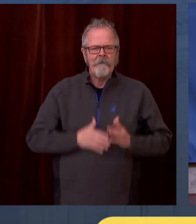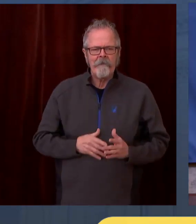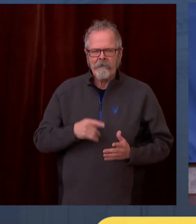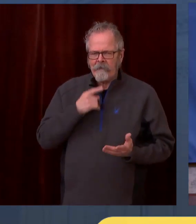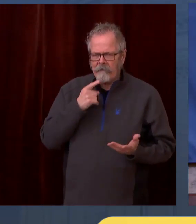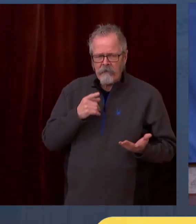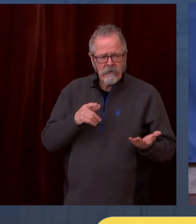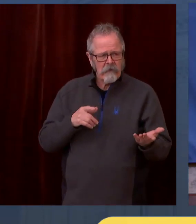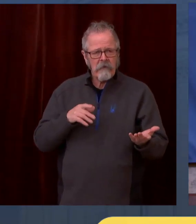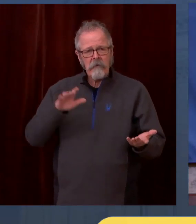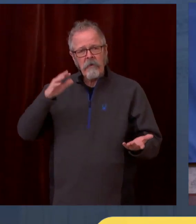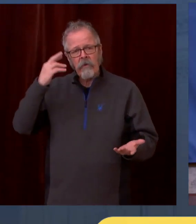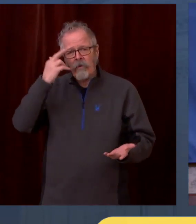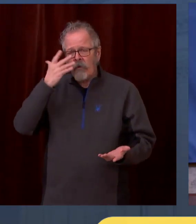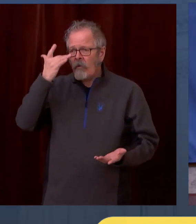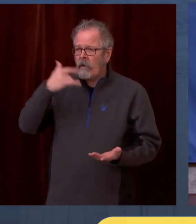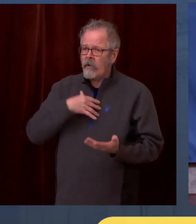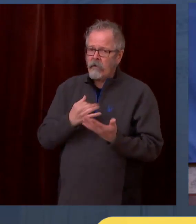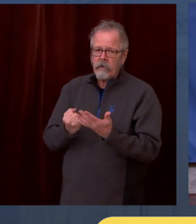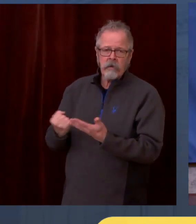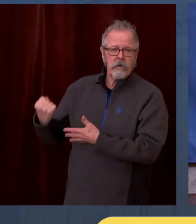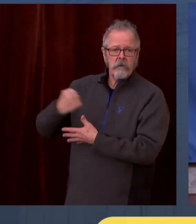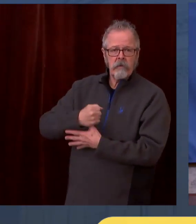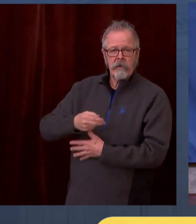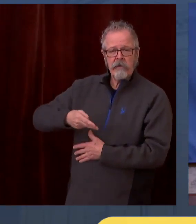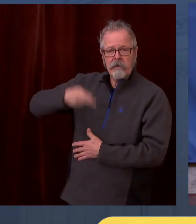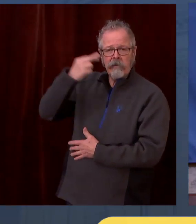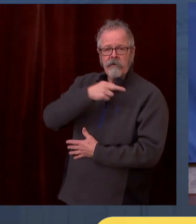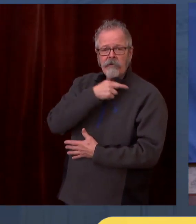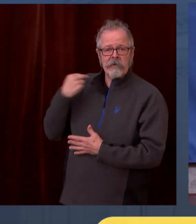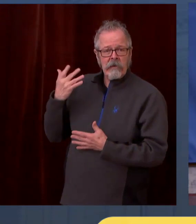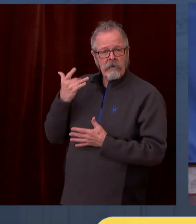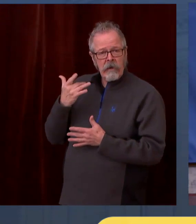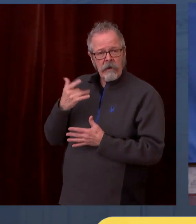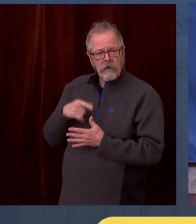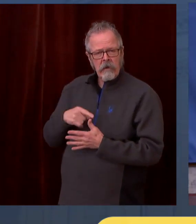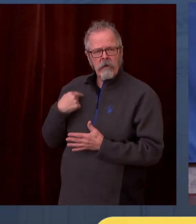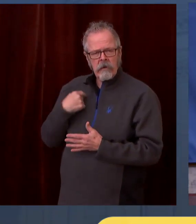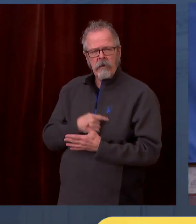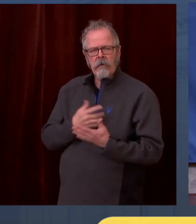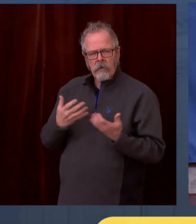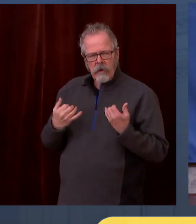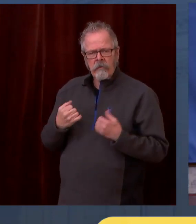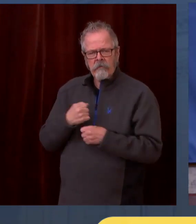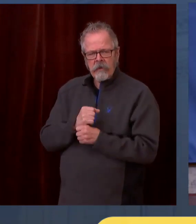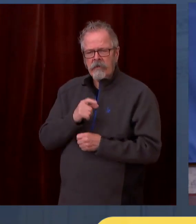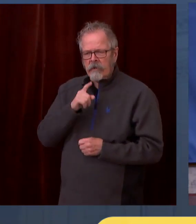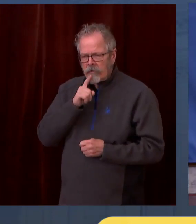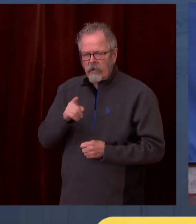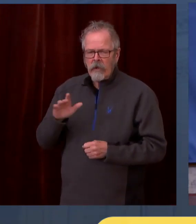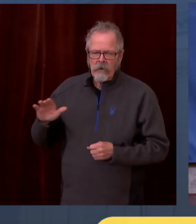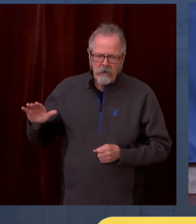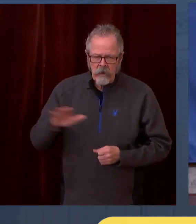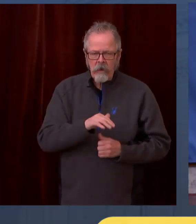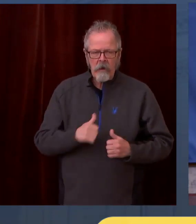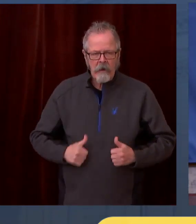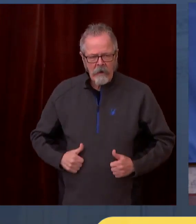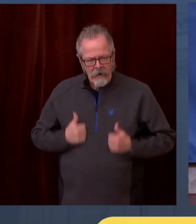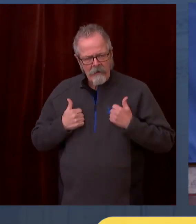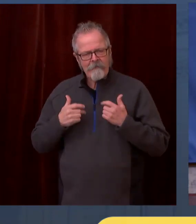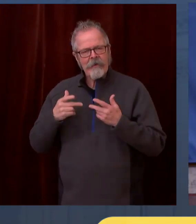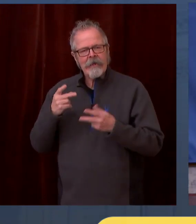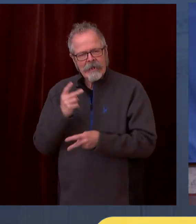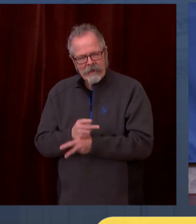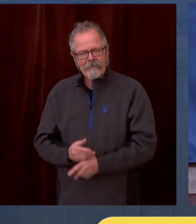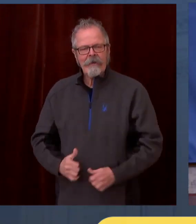congregate settings. And so, we want to save as many lives as possible. And the reason and the way